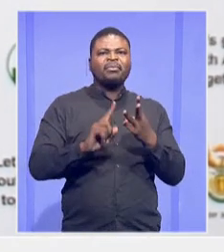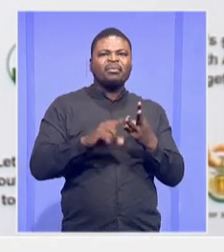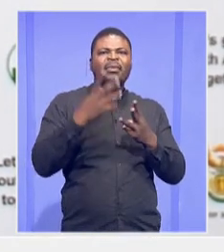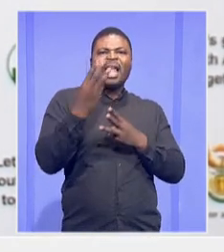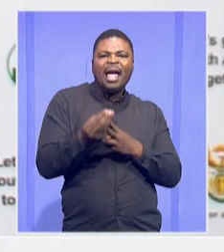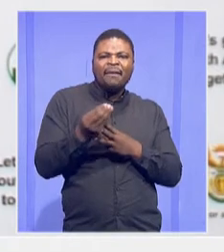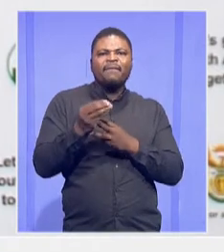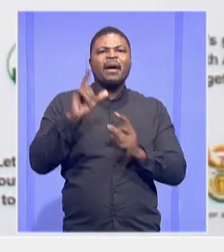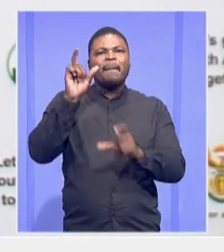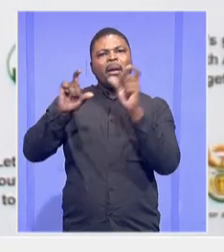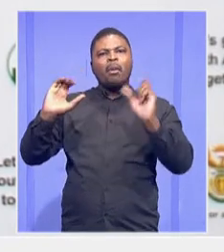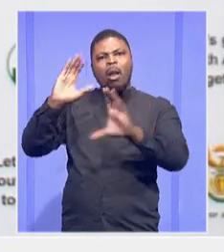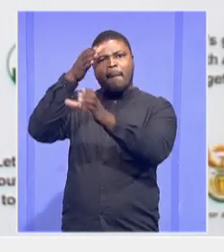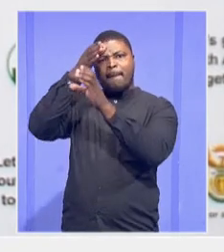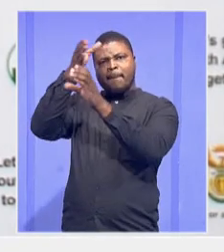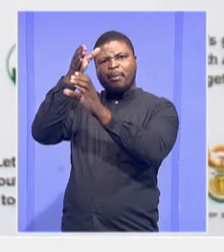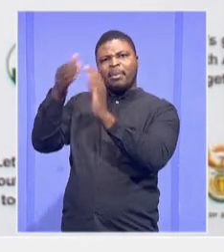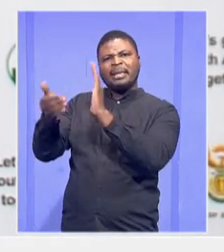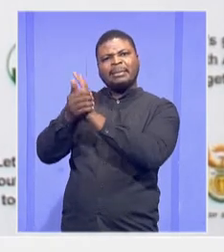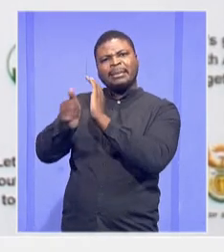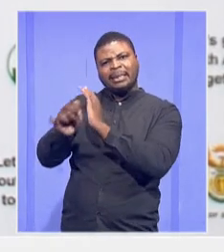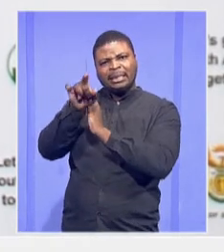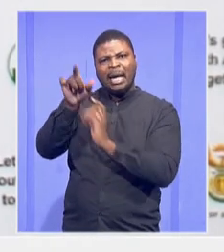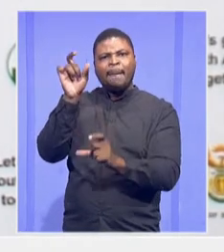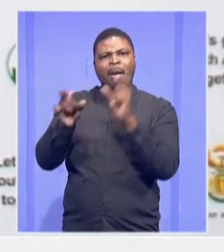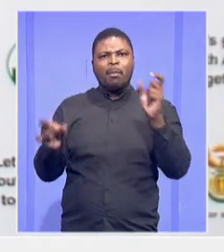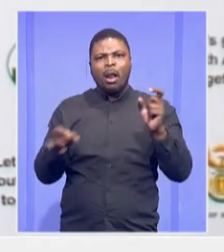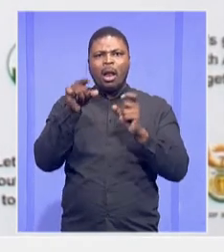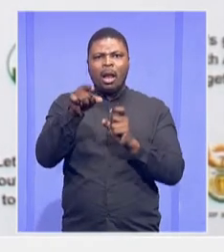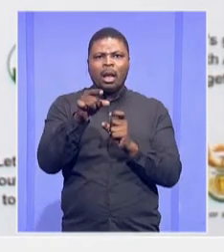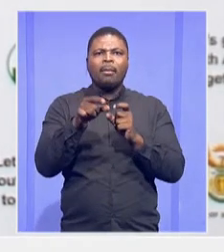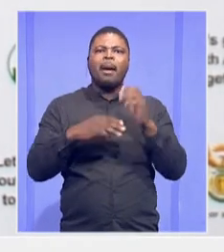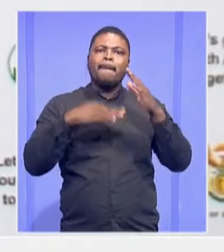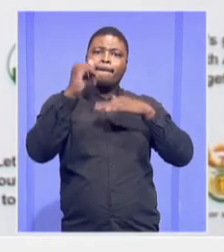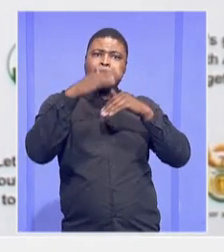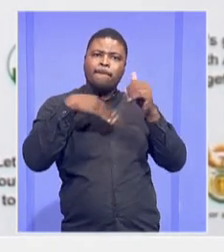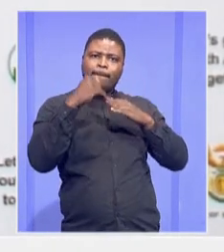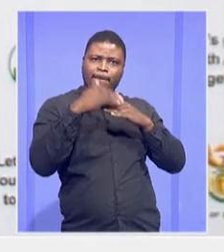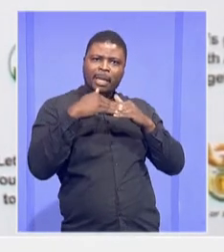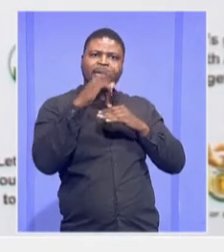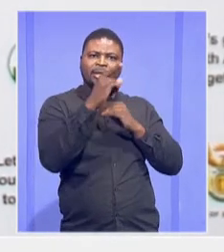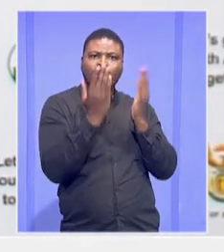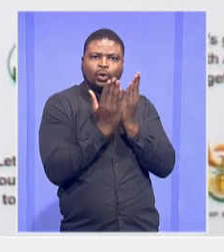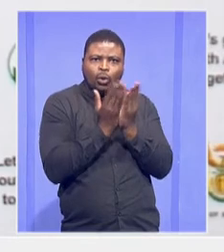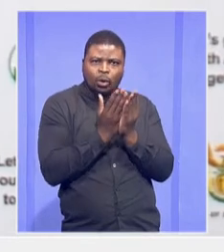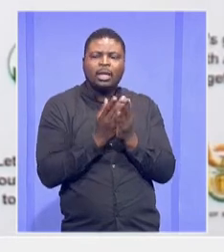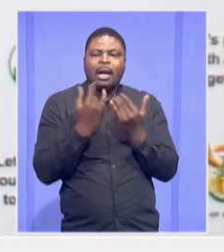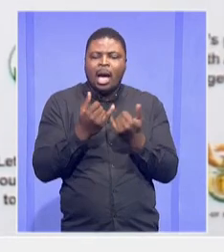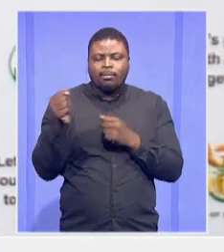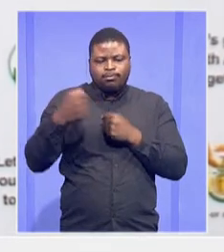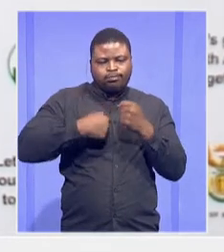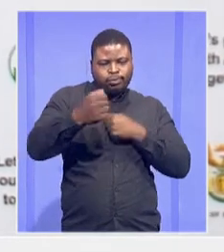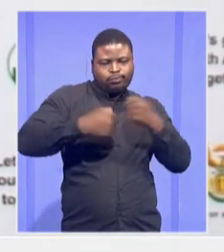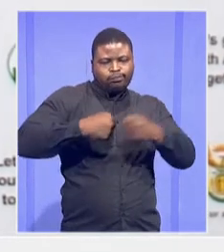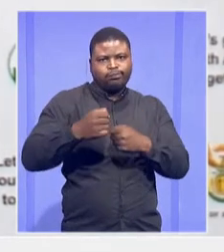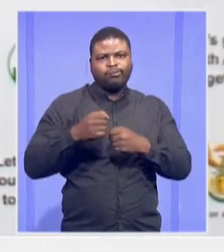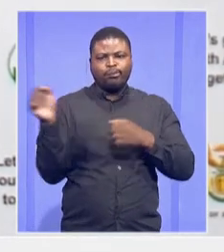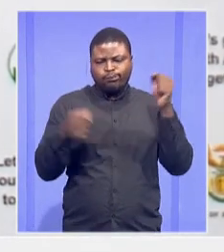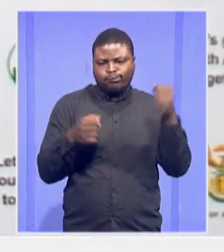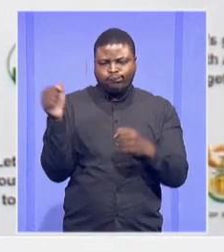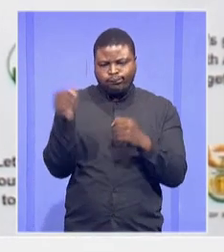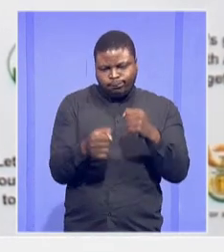the specialized skills that you require in the build industry over time, we've been able to build that capacity.